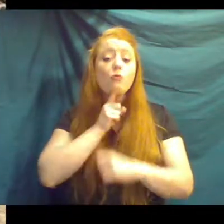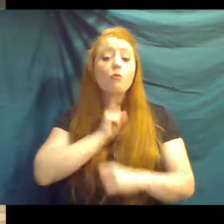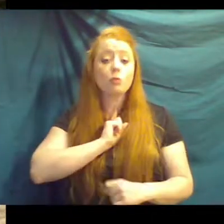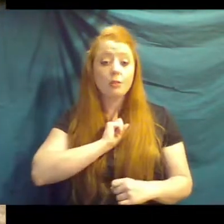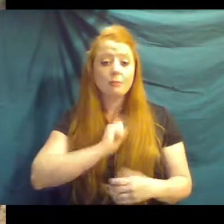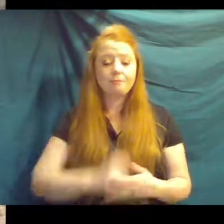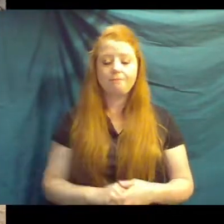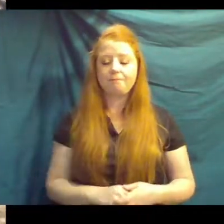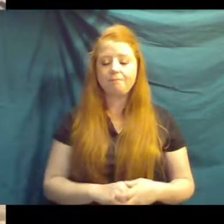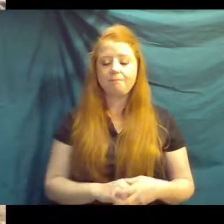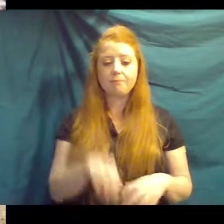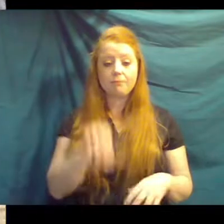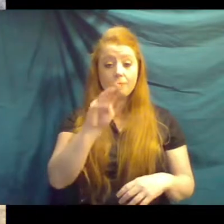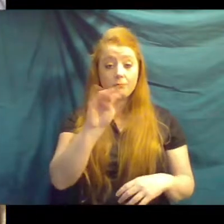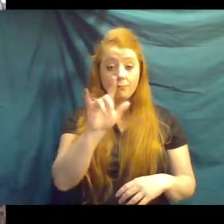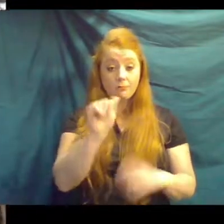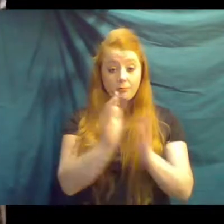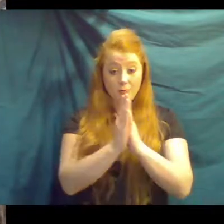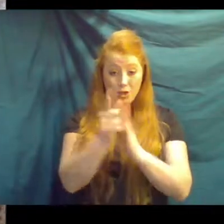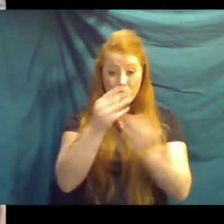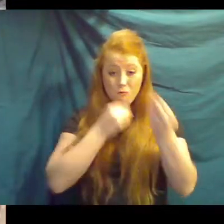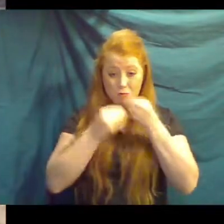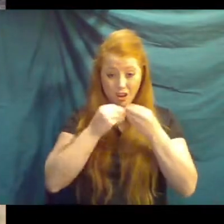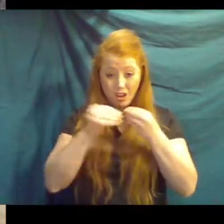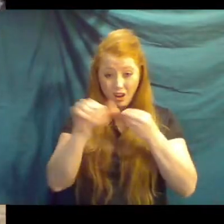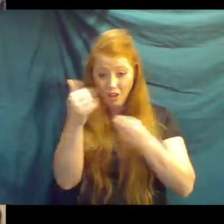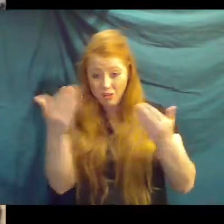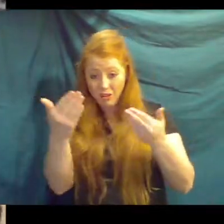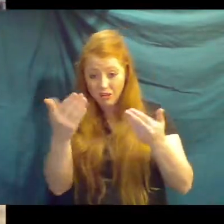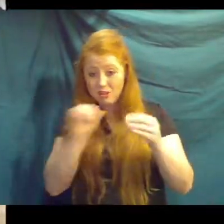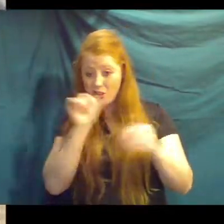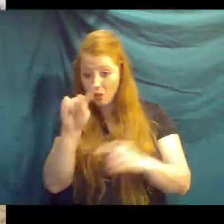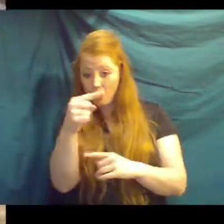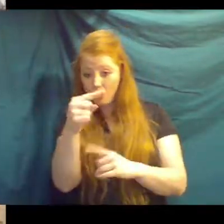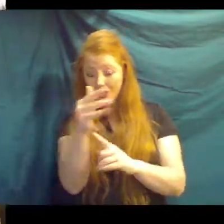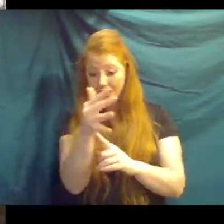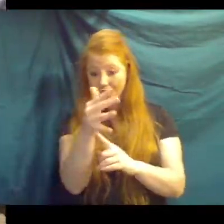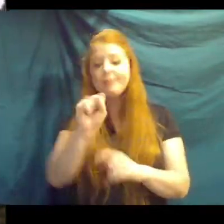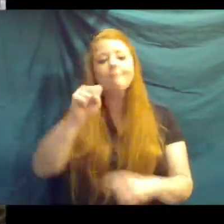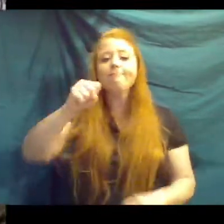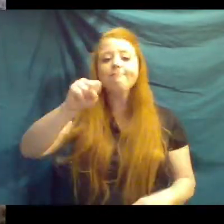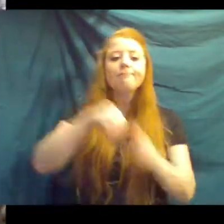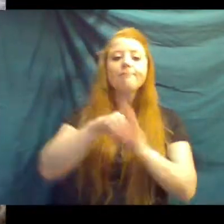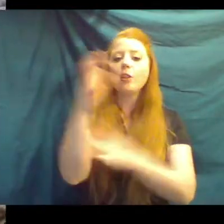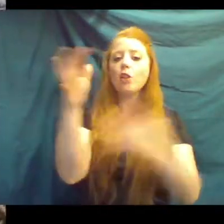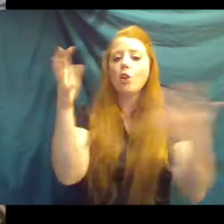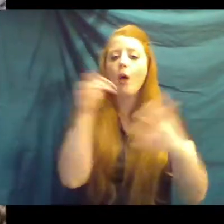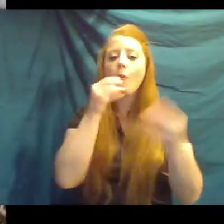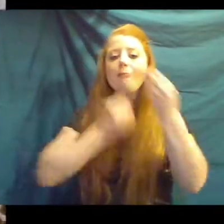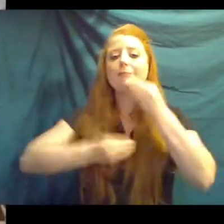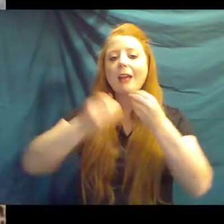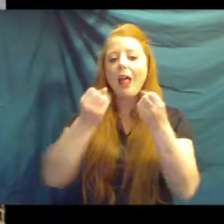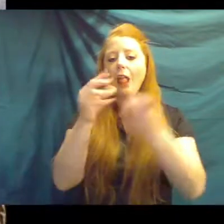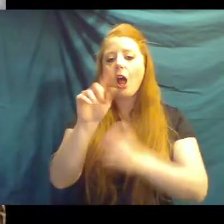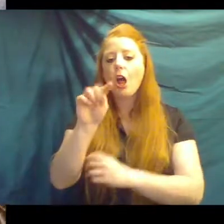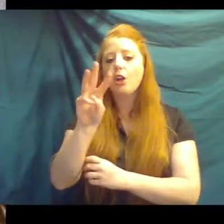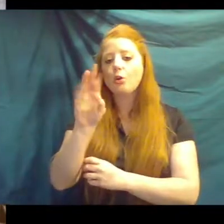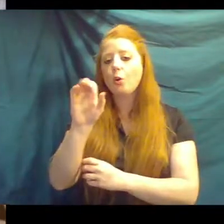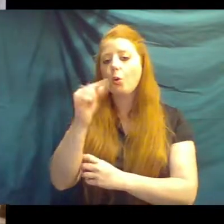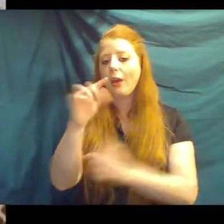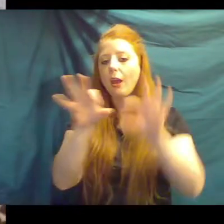Amelia asked if they eat anything other than leaves. So yes, in the wild they would definitely eat a lot of twigs and bark. And